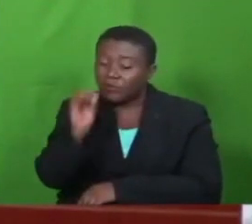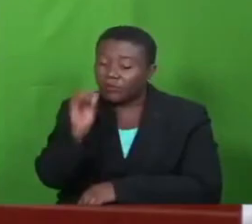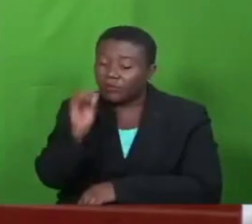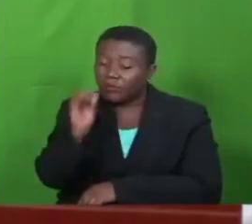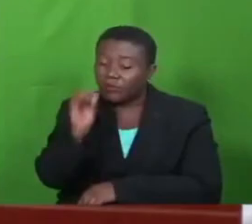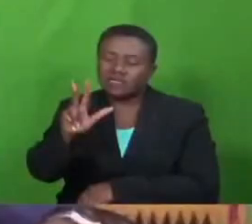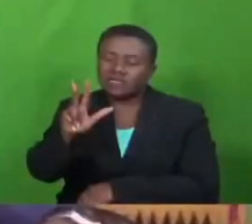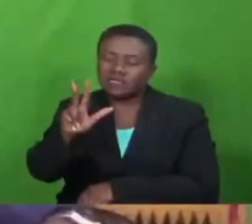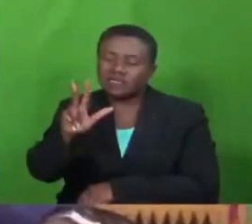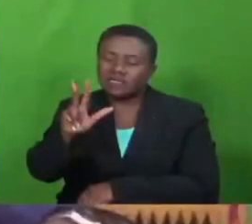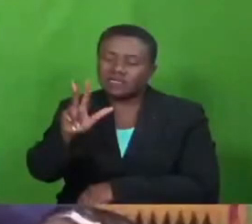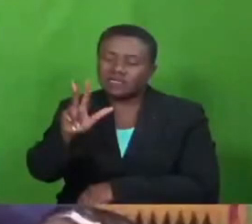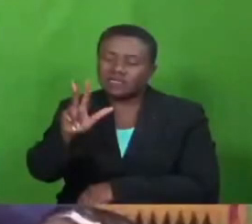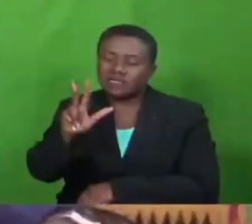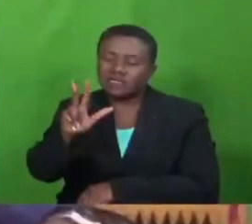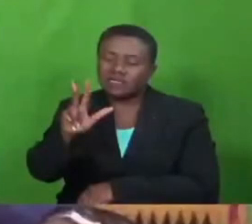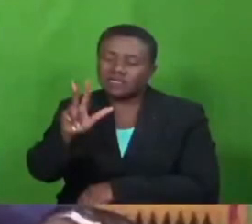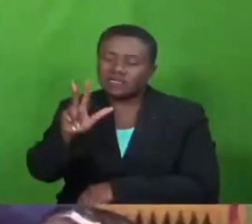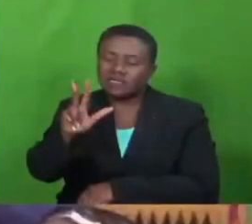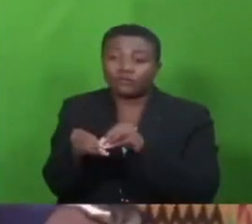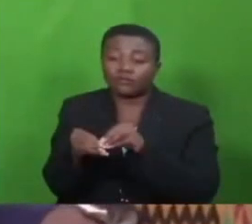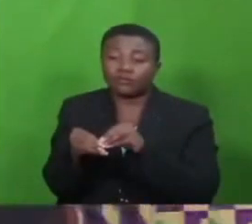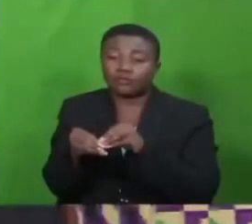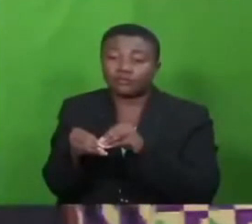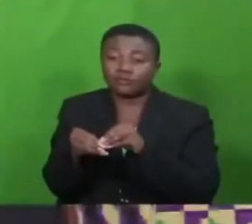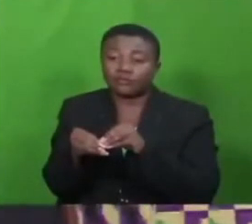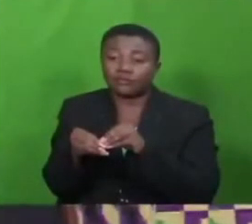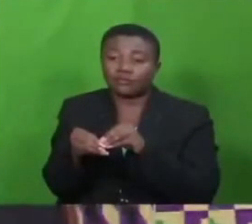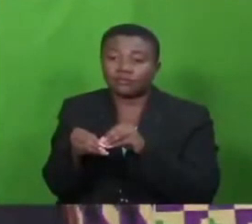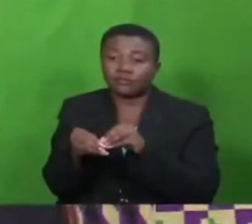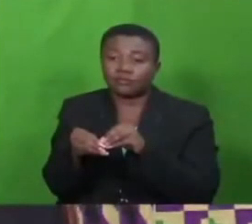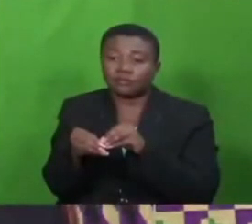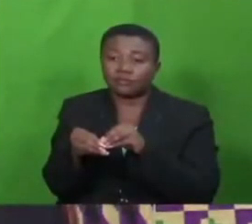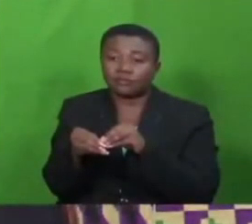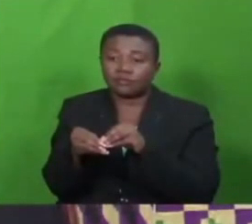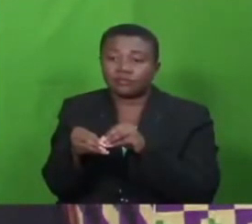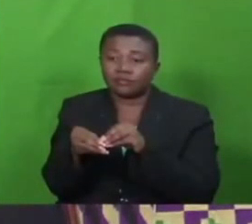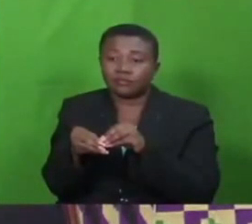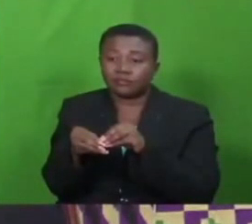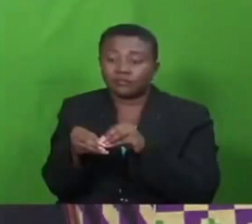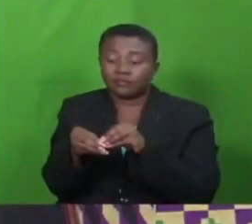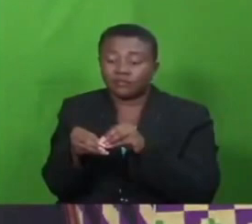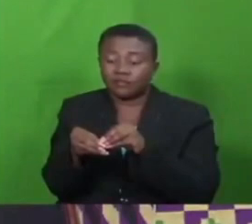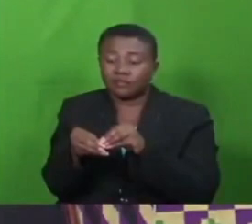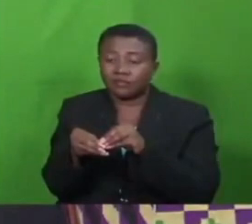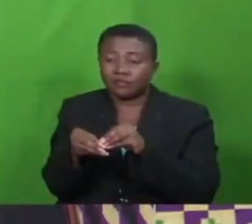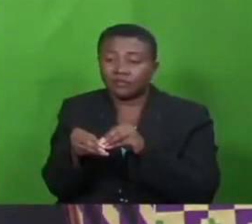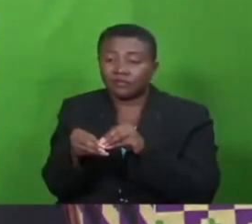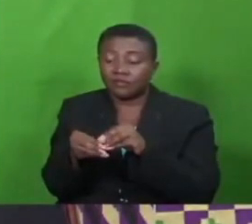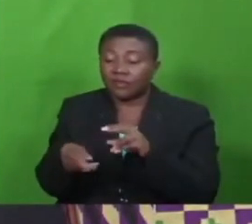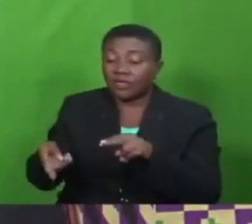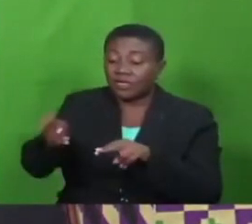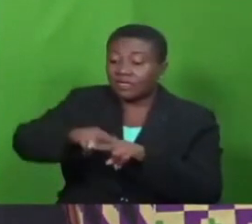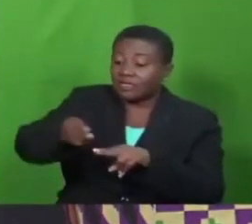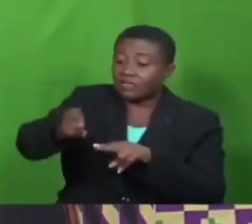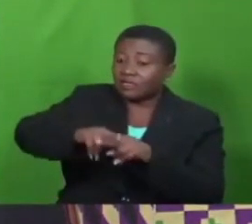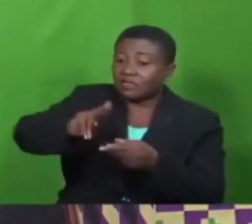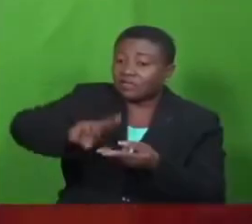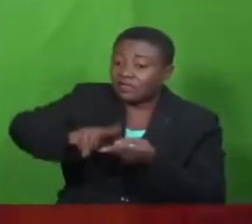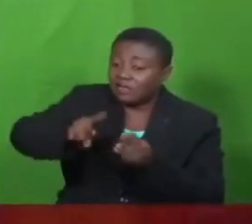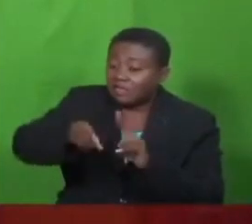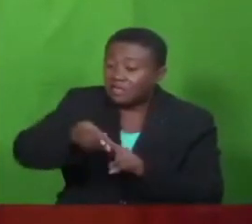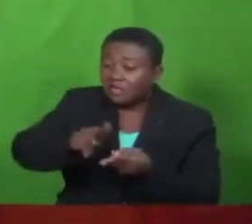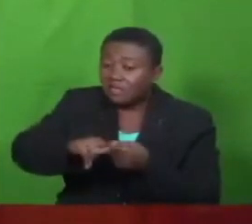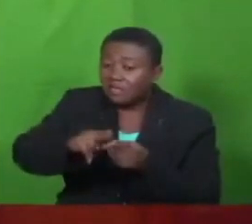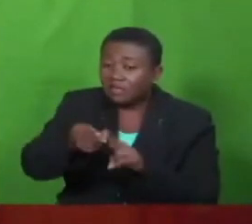percent of the total, increased the proportion of the population with access